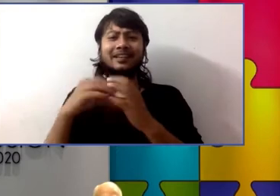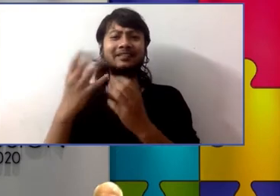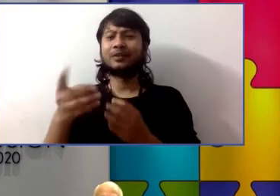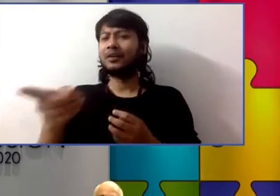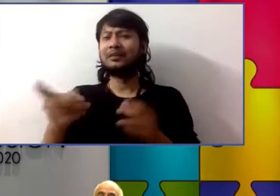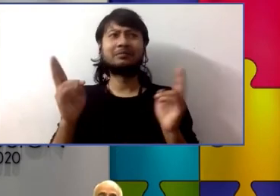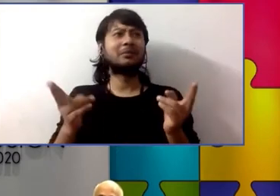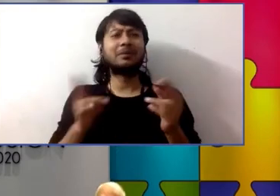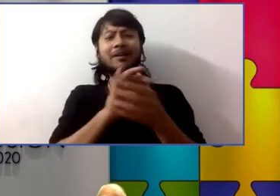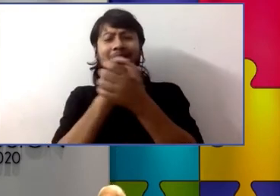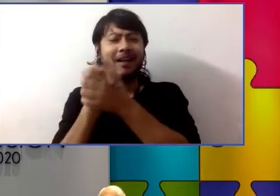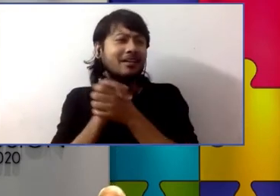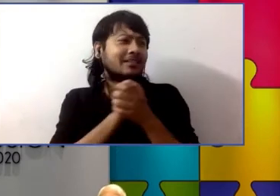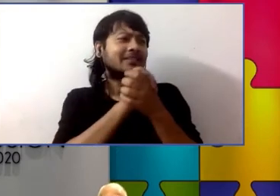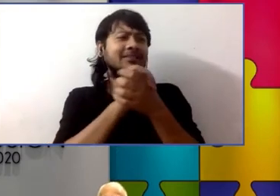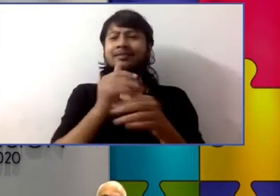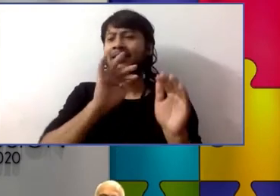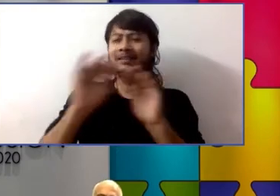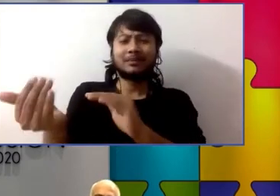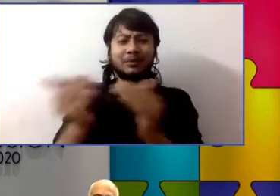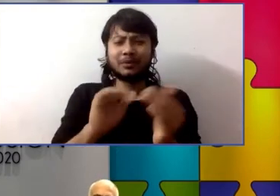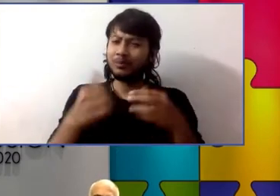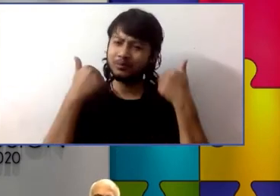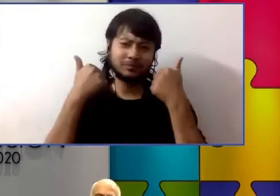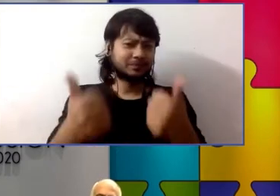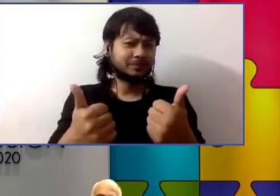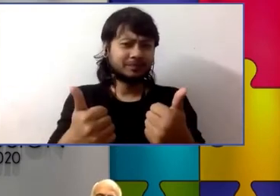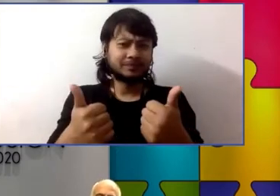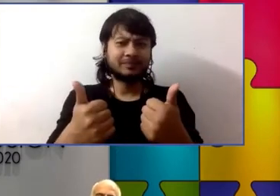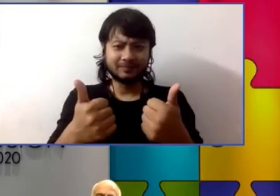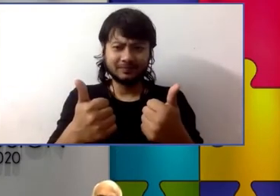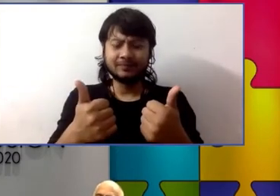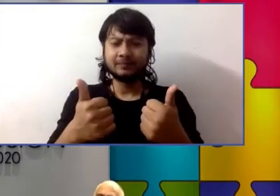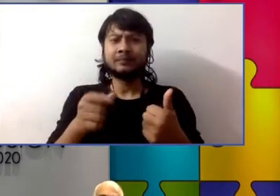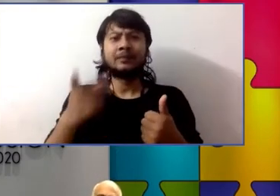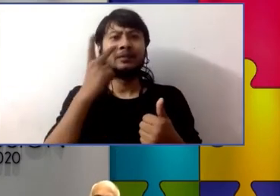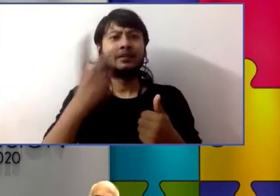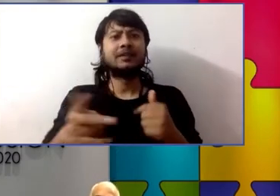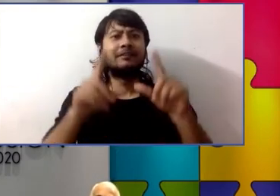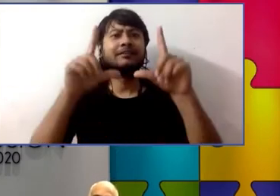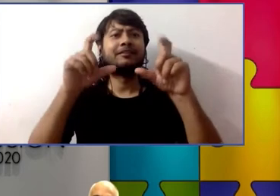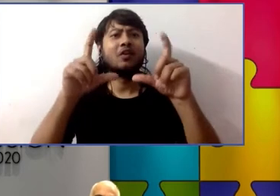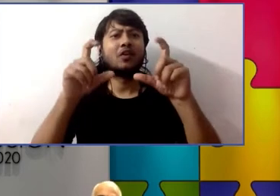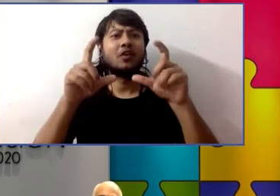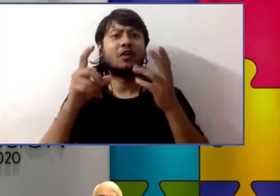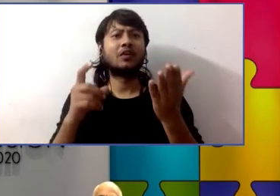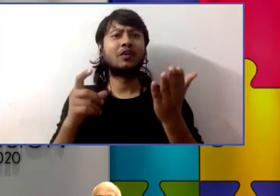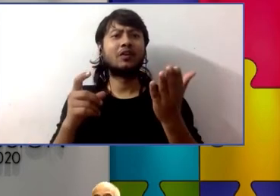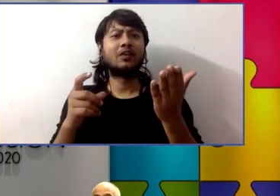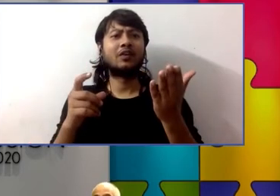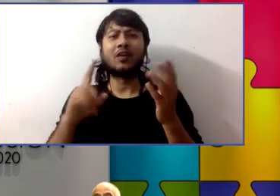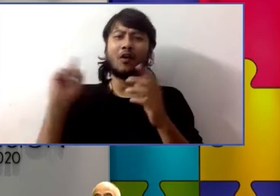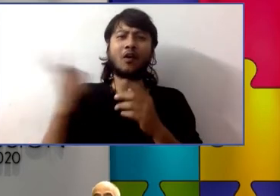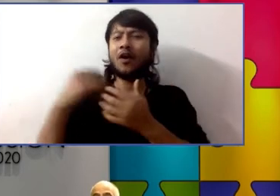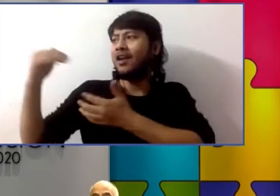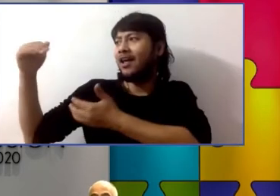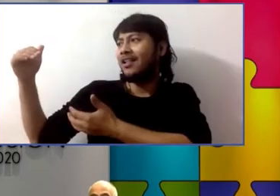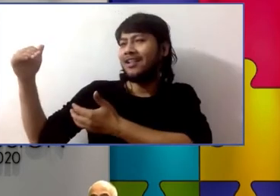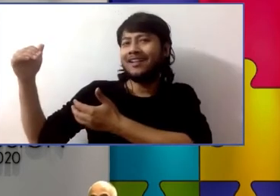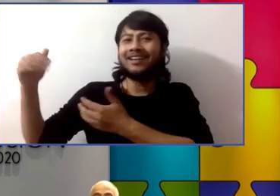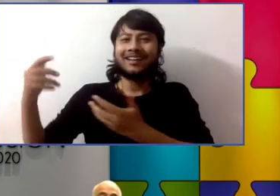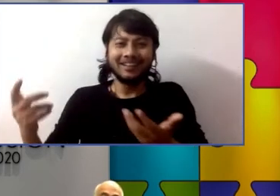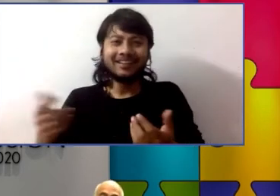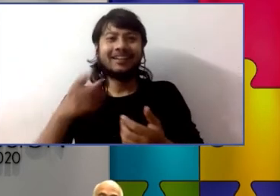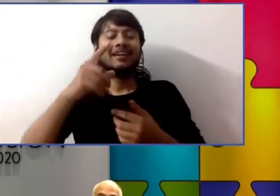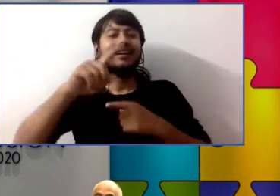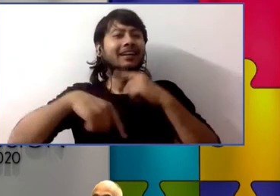he was supported sometimes quite literally like for this group photo uh along with his friends in elementary school when he got interested in things